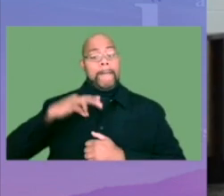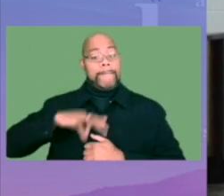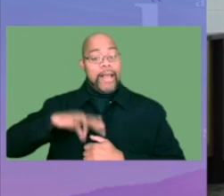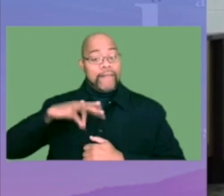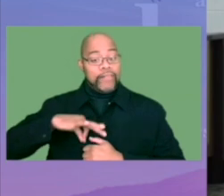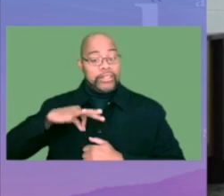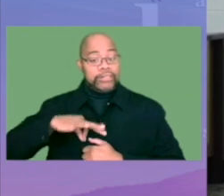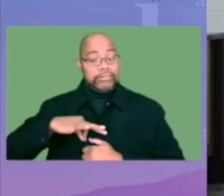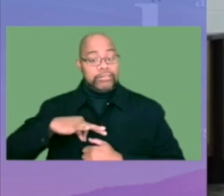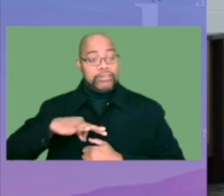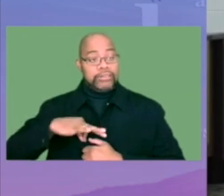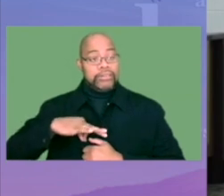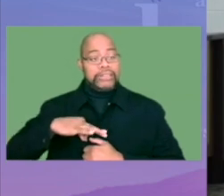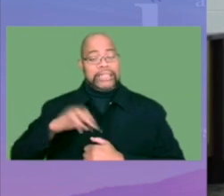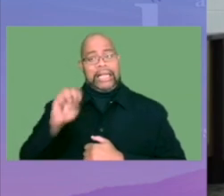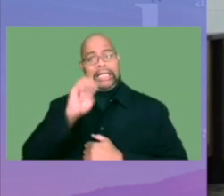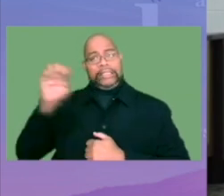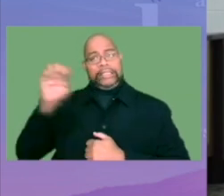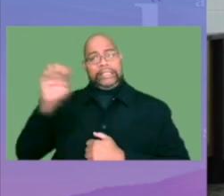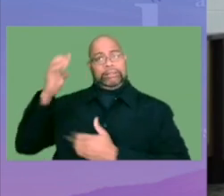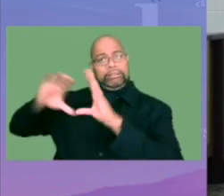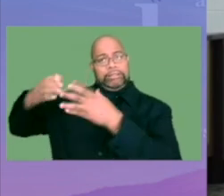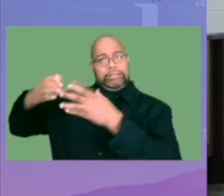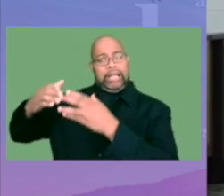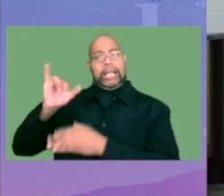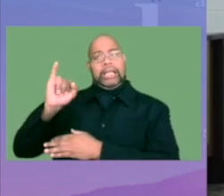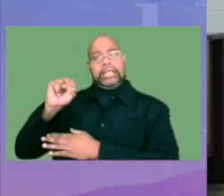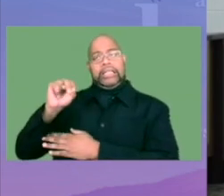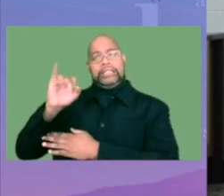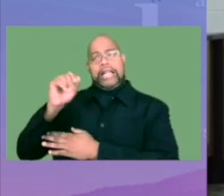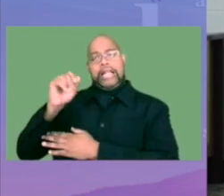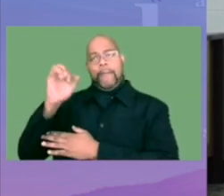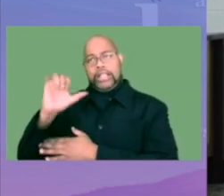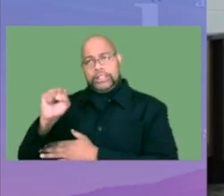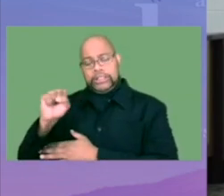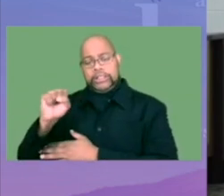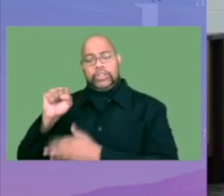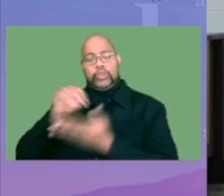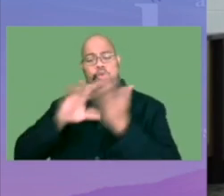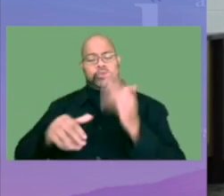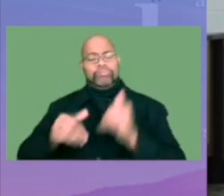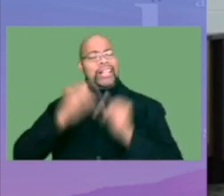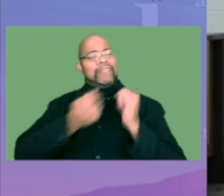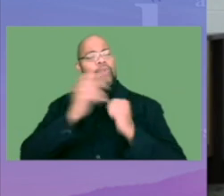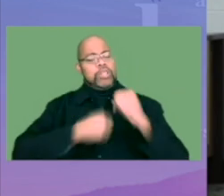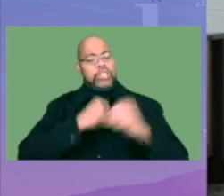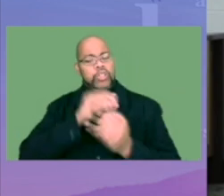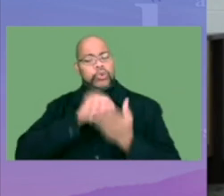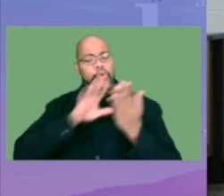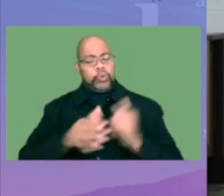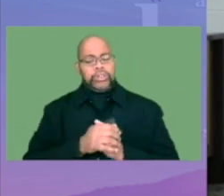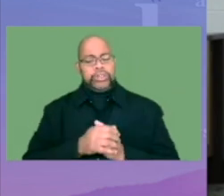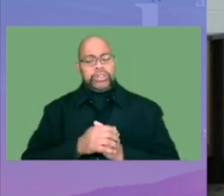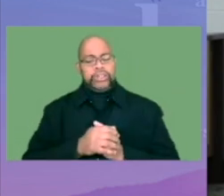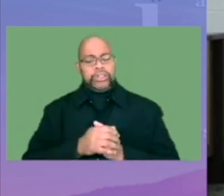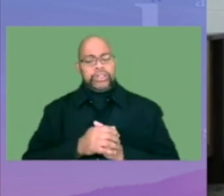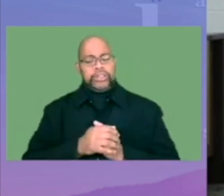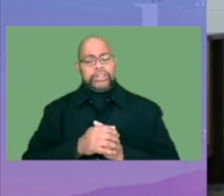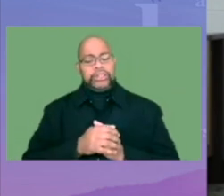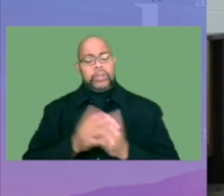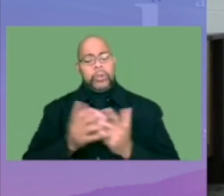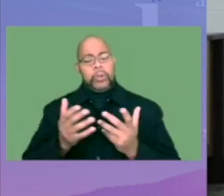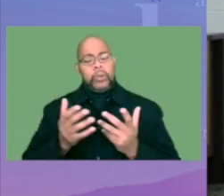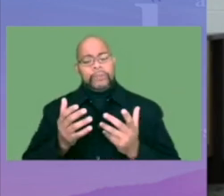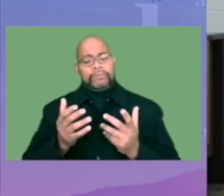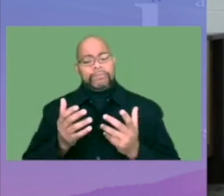benefiting far east side Indianapolis students for the past couple of years students.